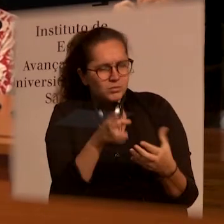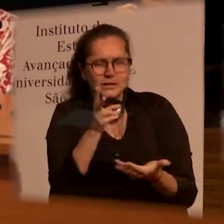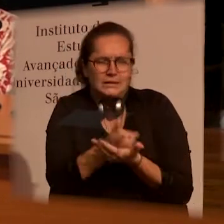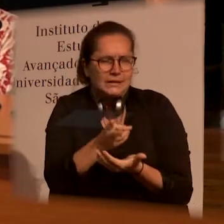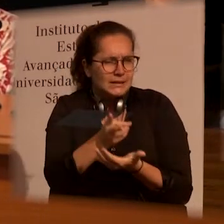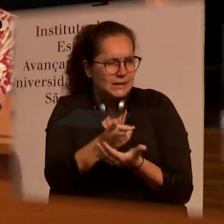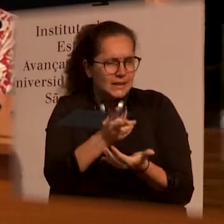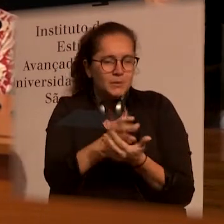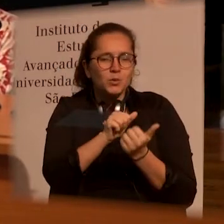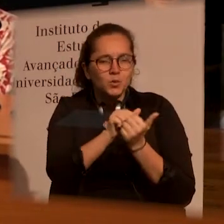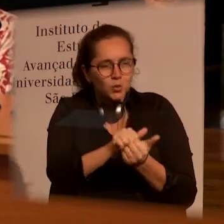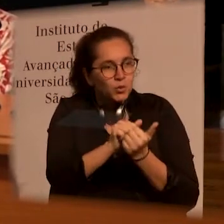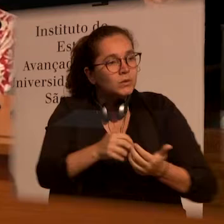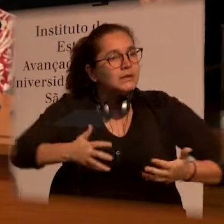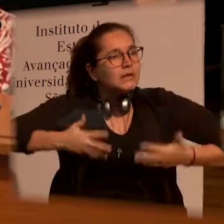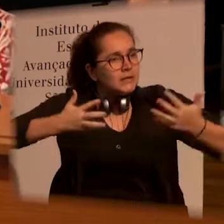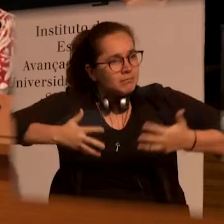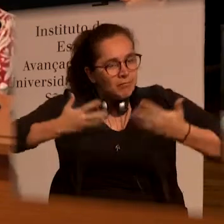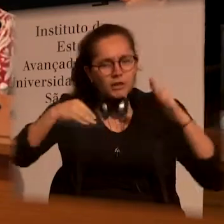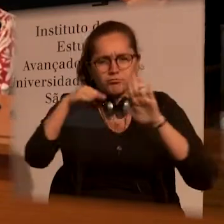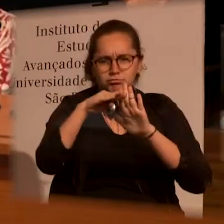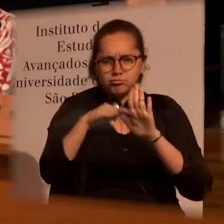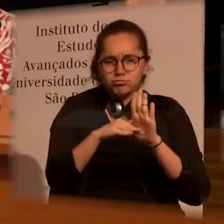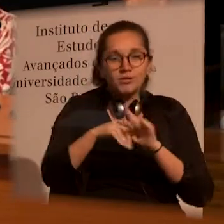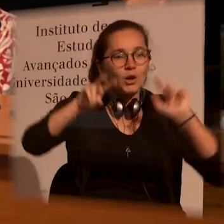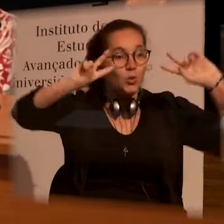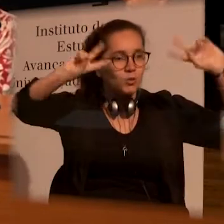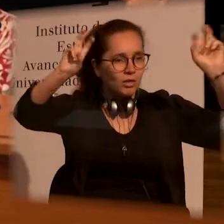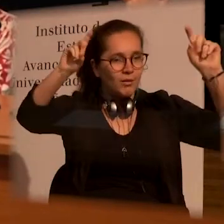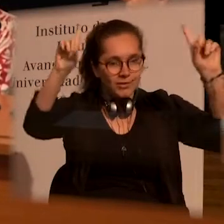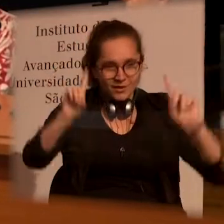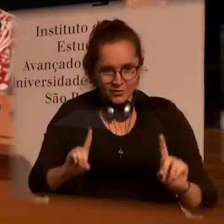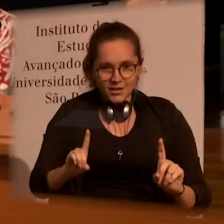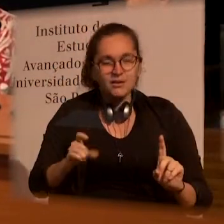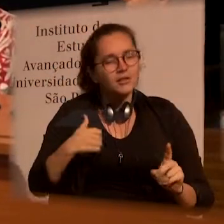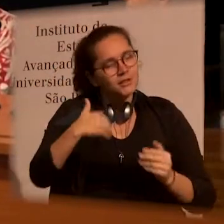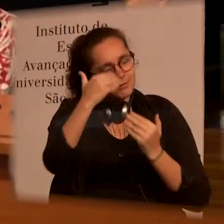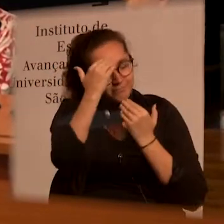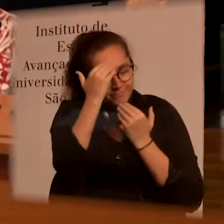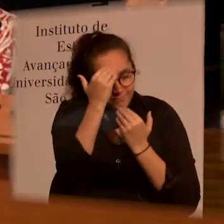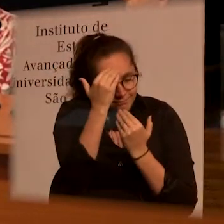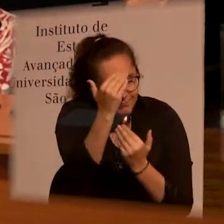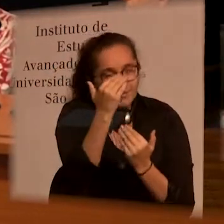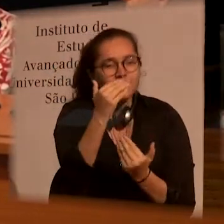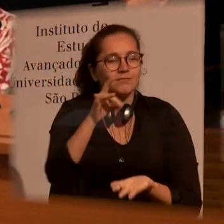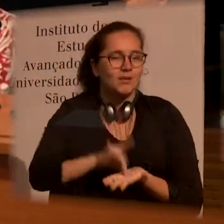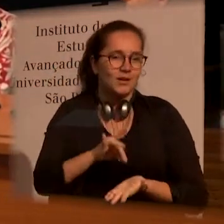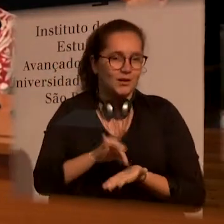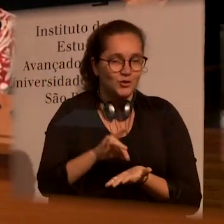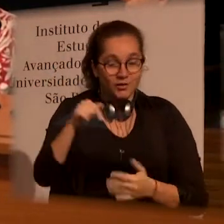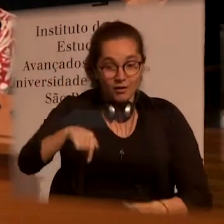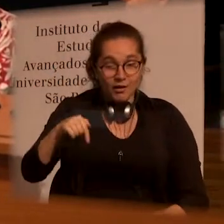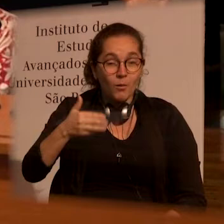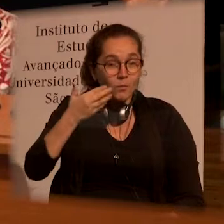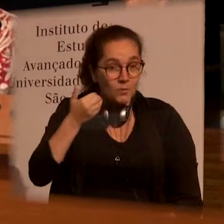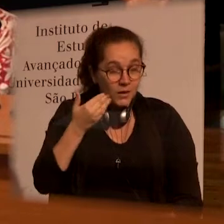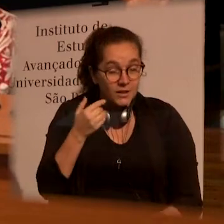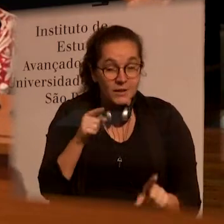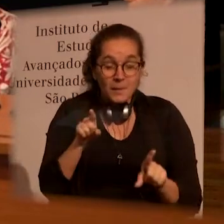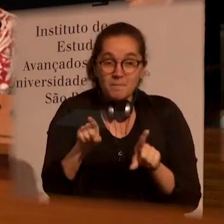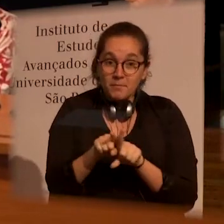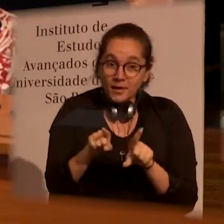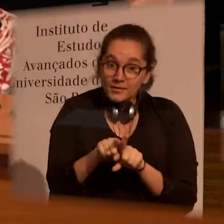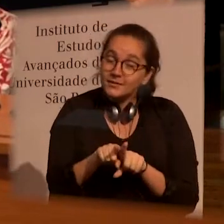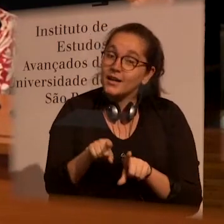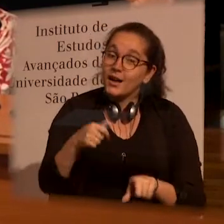And this is our group, who is also very enthusiastic about these matters, and I thank you for the